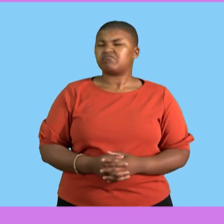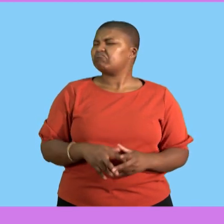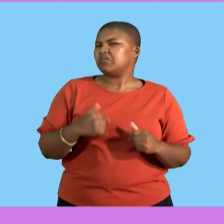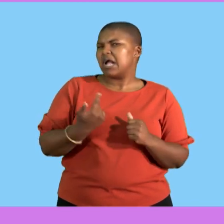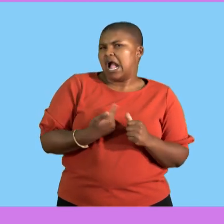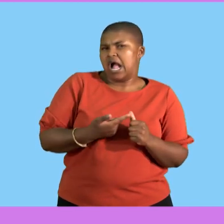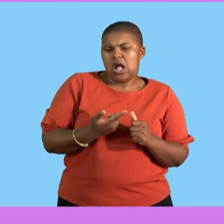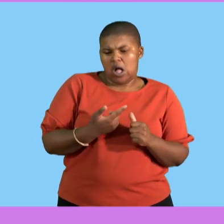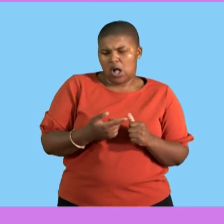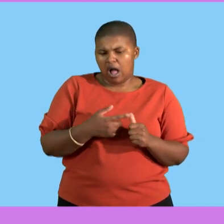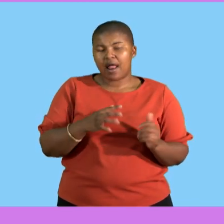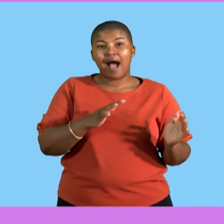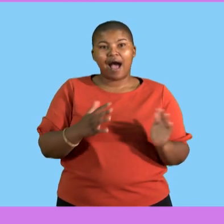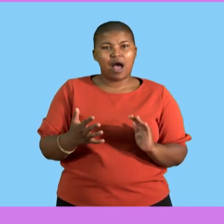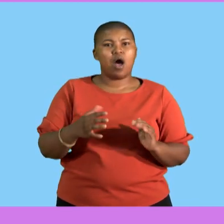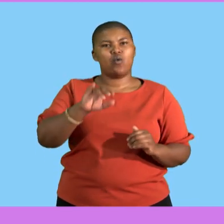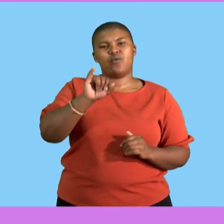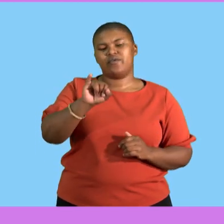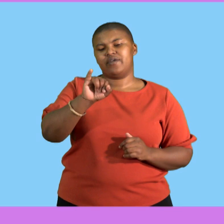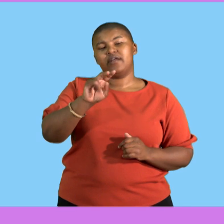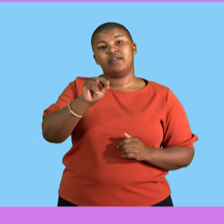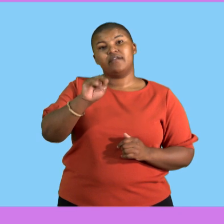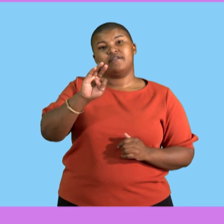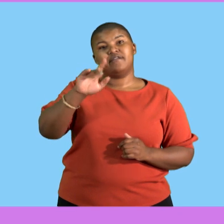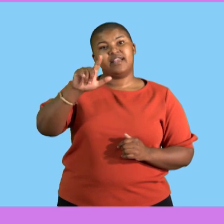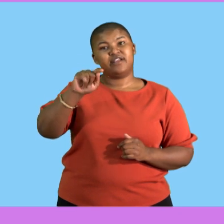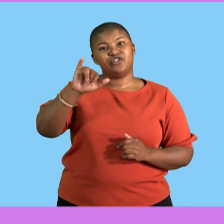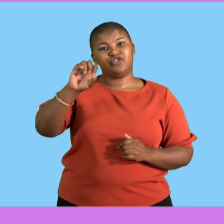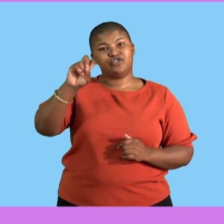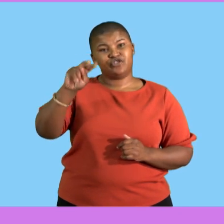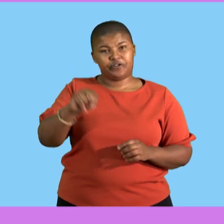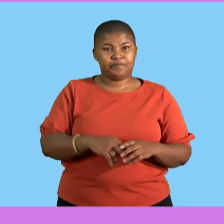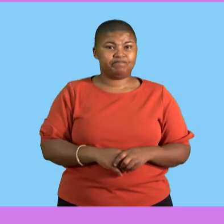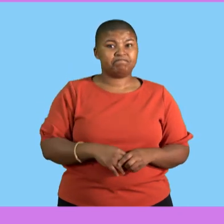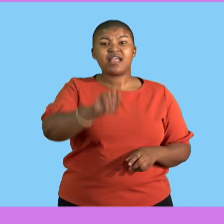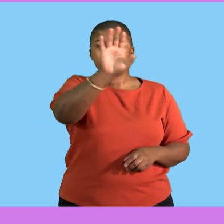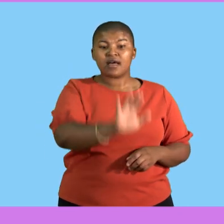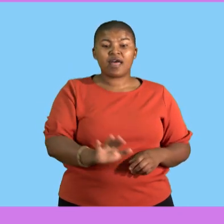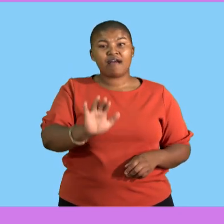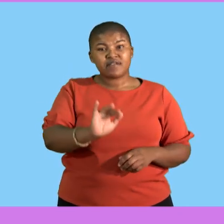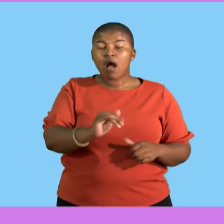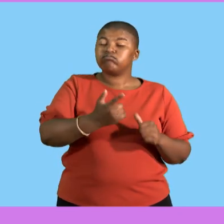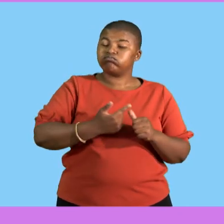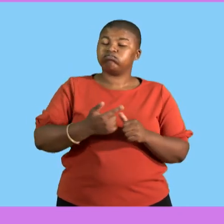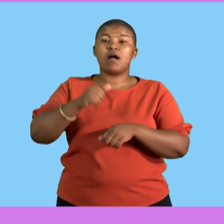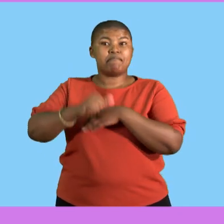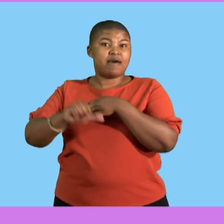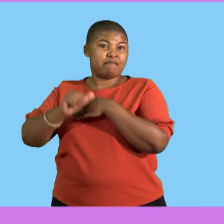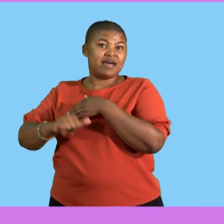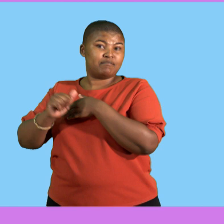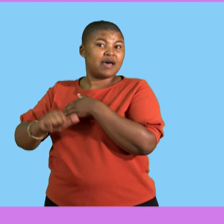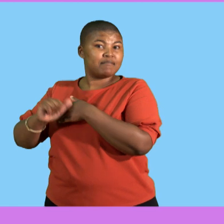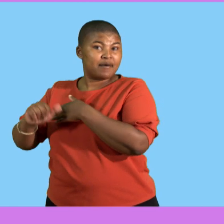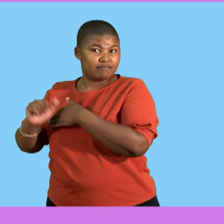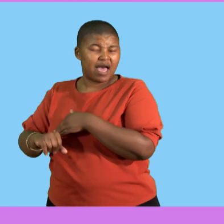calculated? How inflation rate of South Africa is calculated monthly, but an average inflation rate